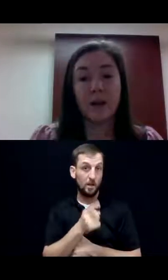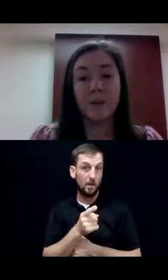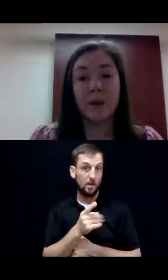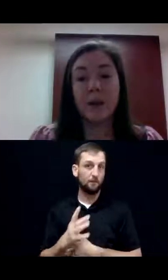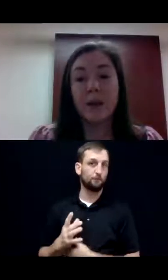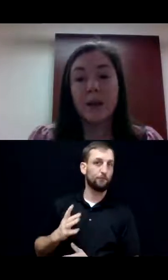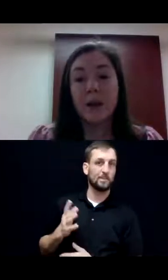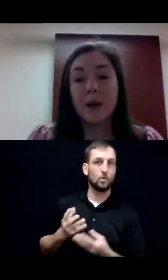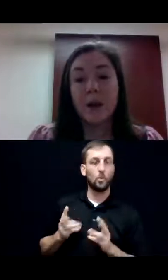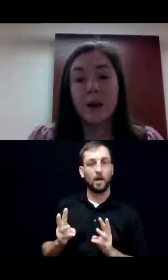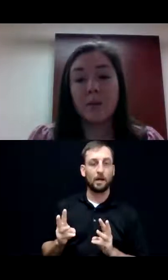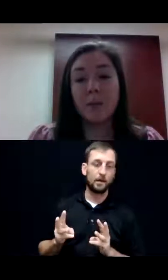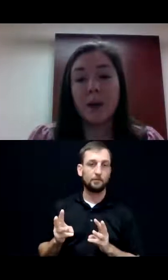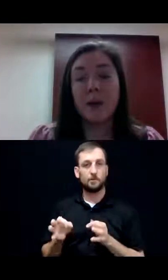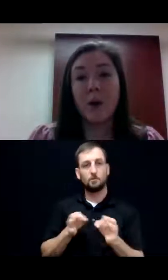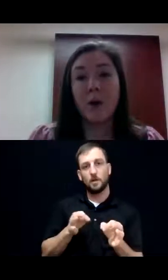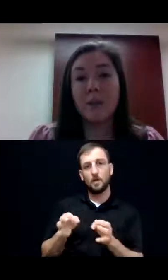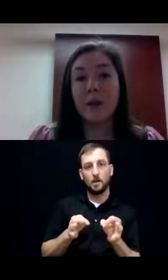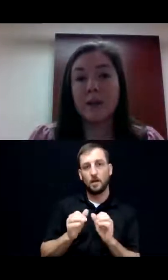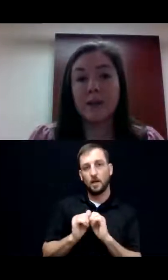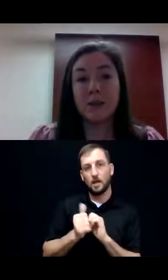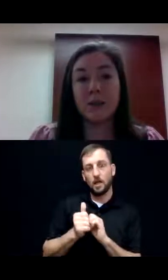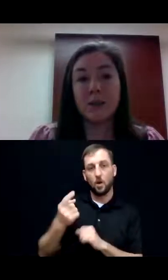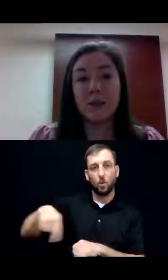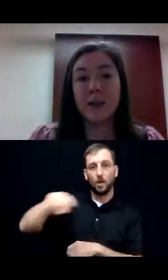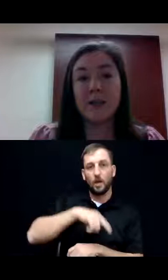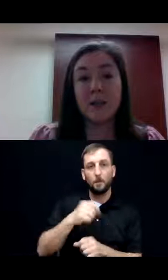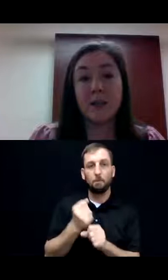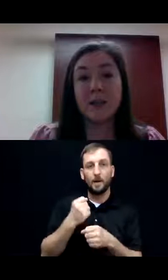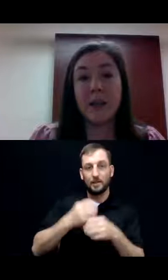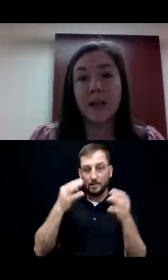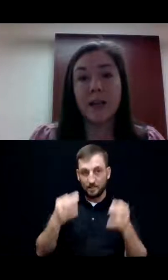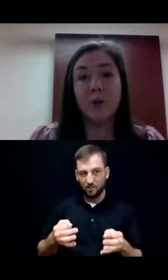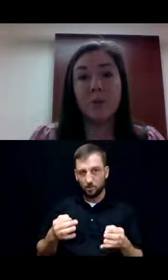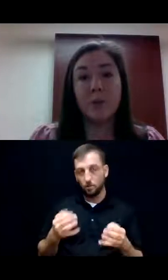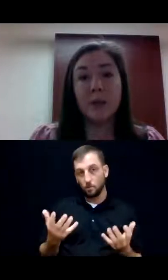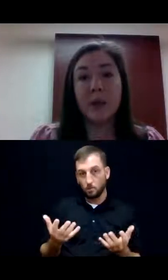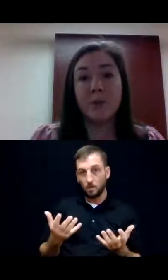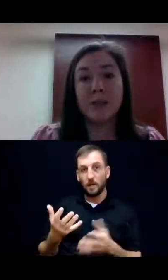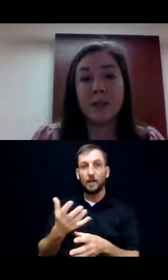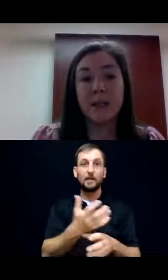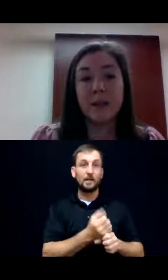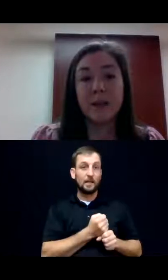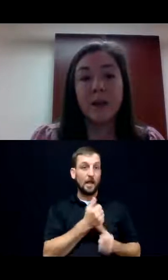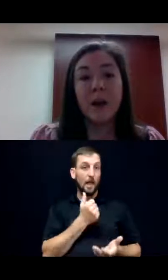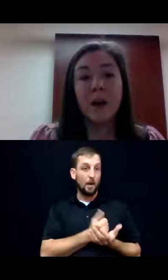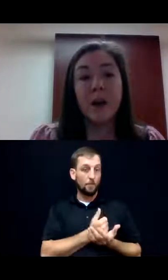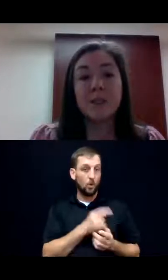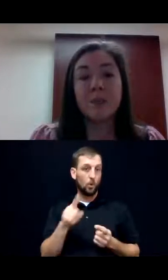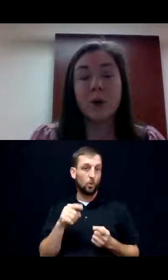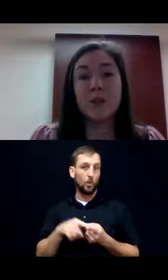describe the way we all make decisions. Basically, it's getting help when help is needed.